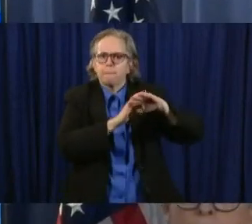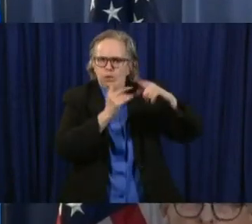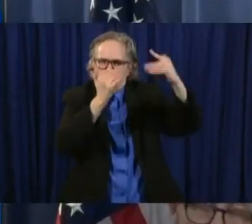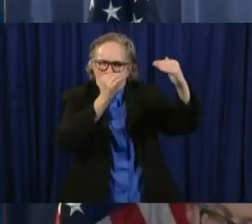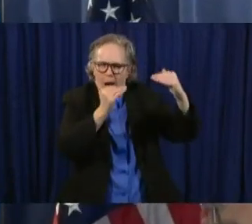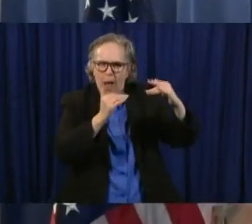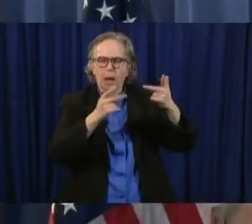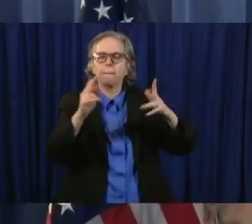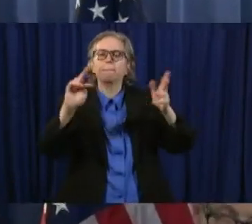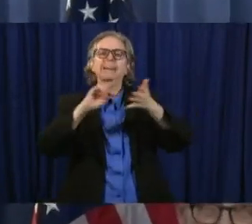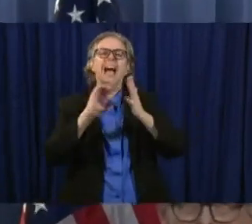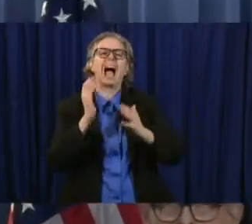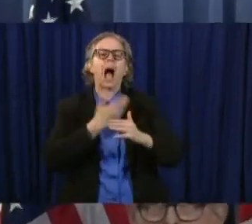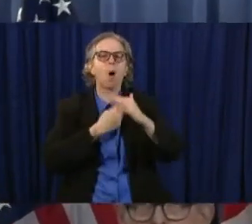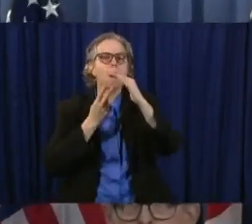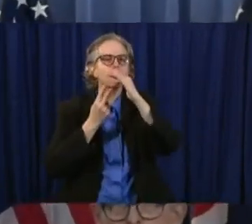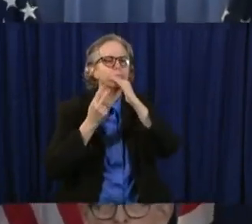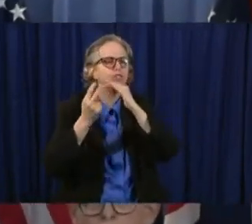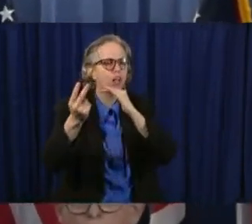achieve.